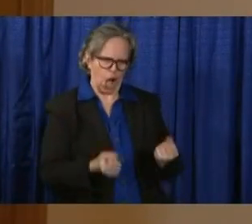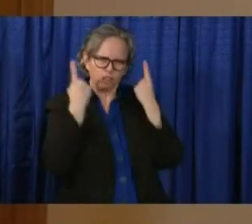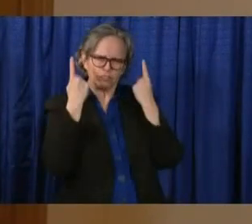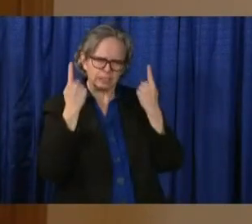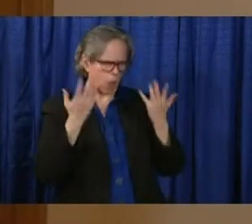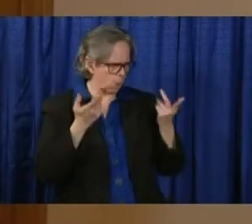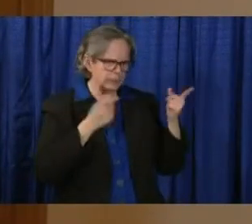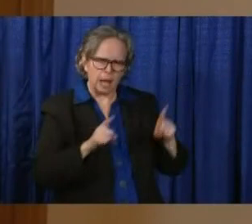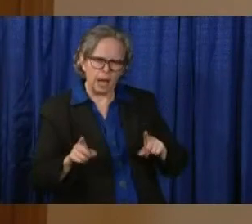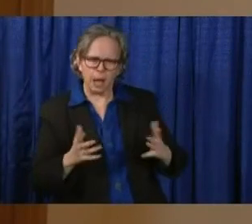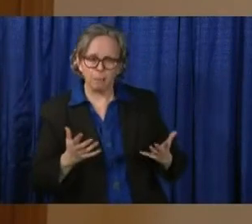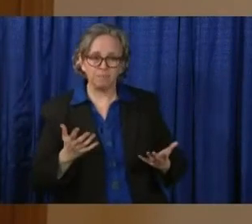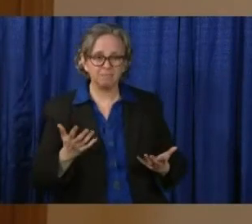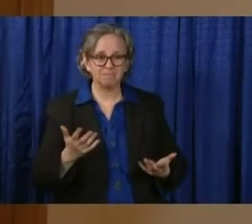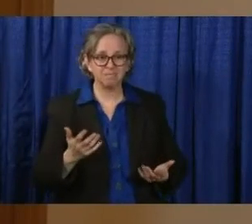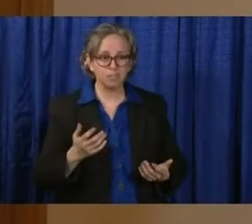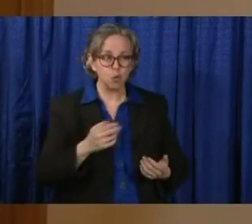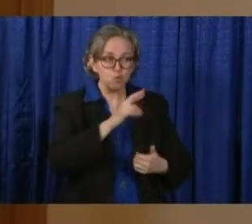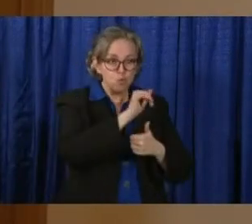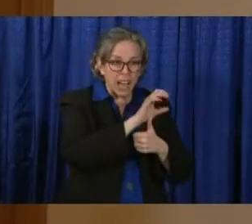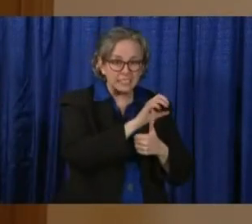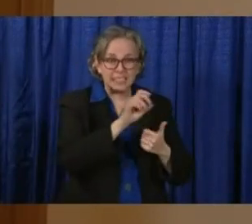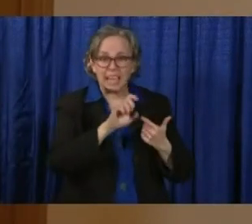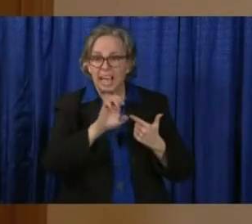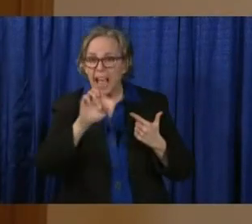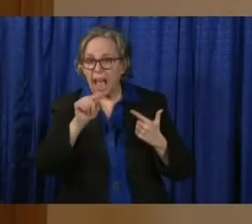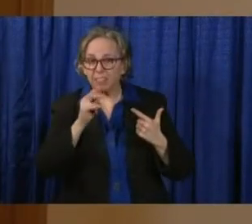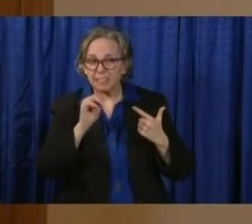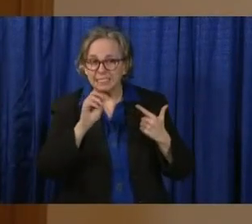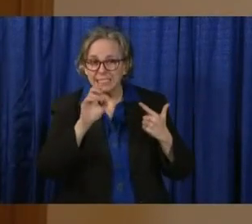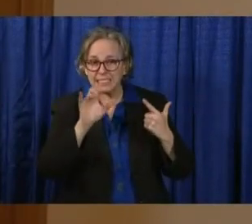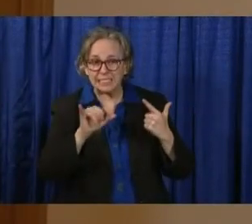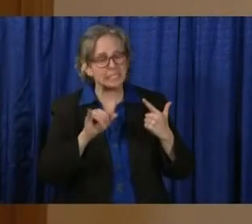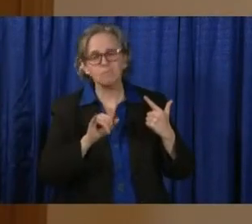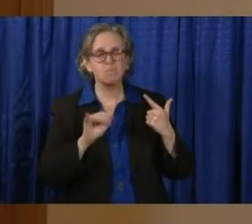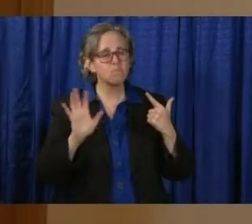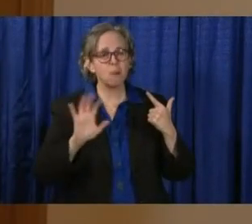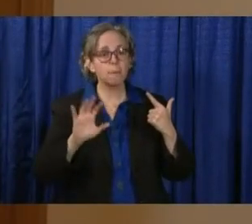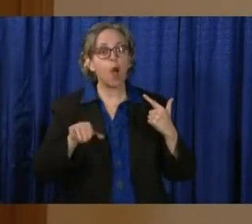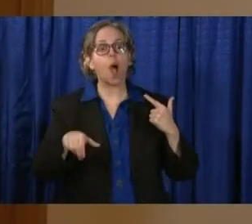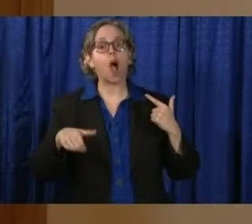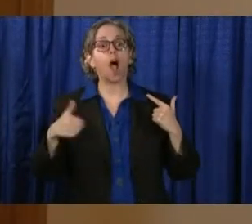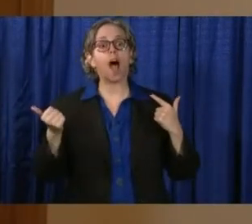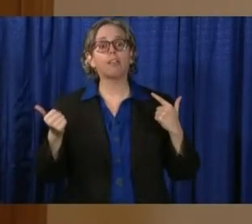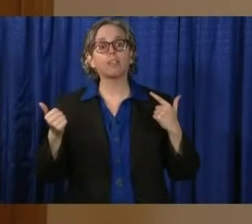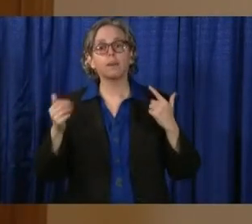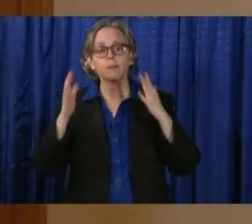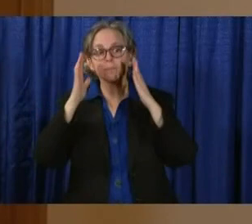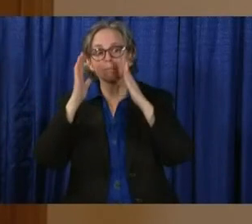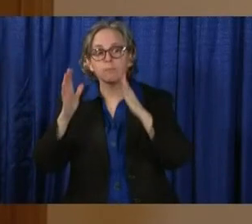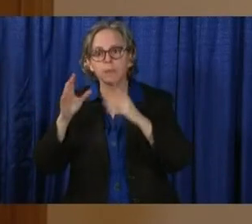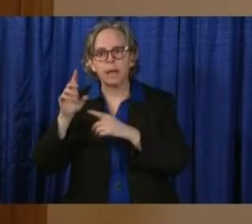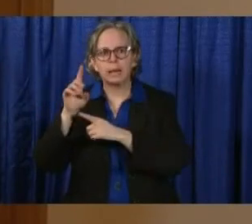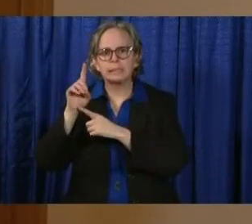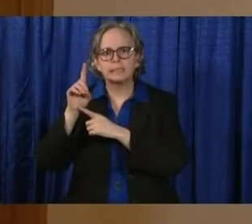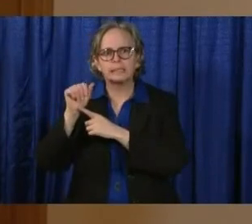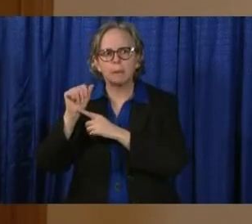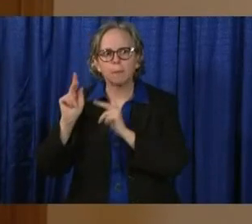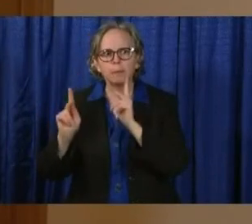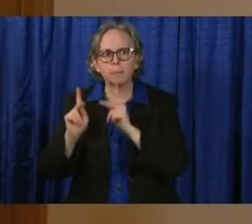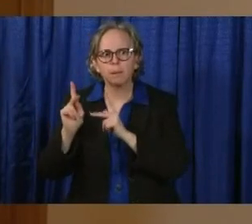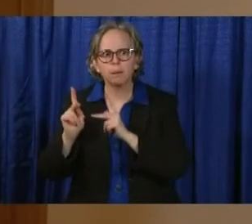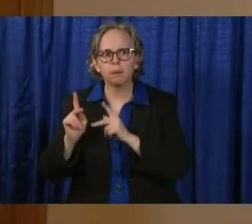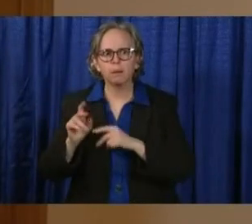race and ethnicity, but we have to take special attention for those who are disabled, for the elderly, for